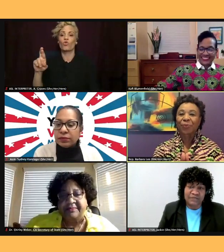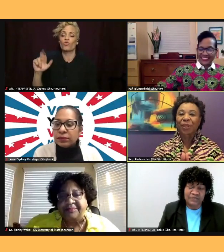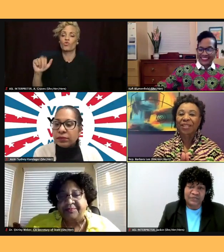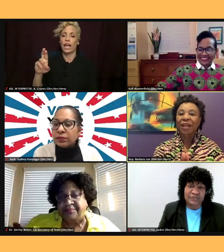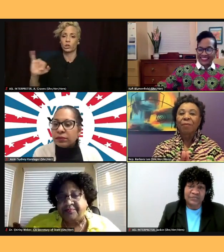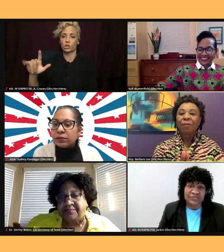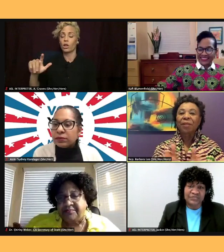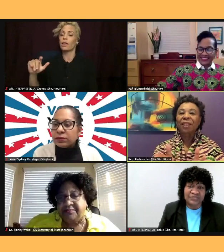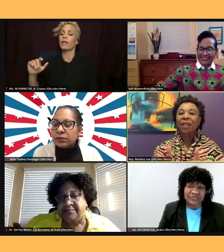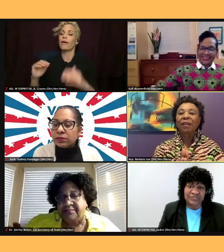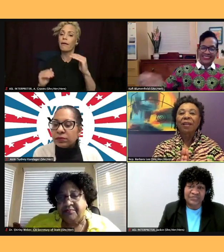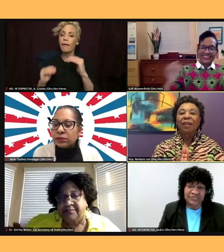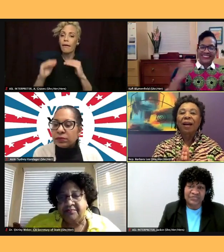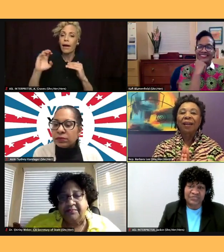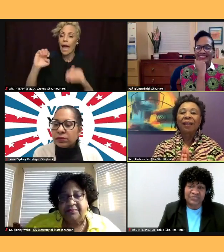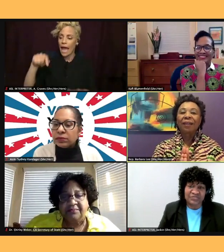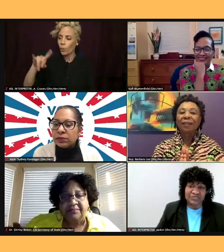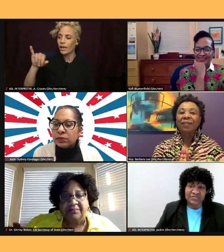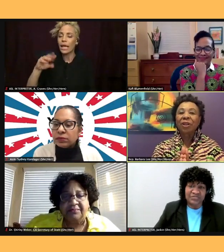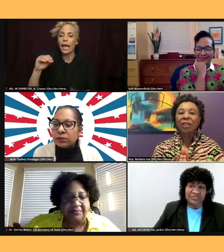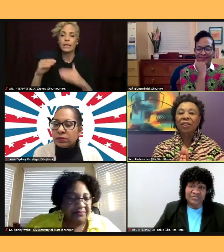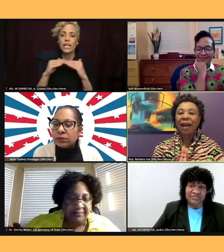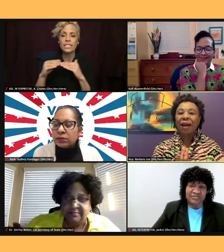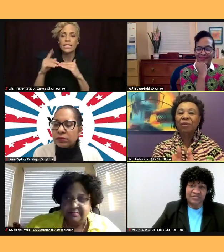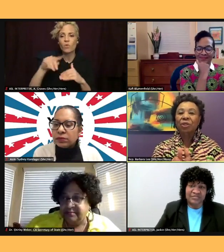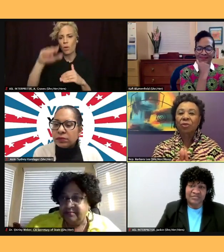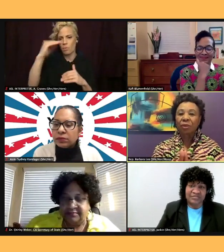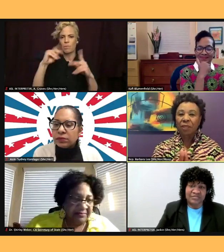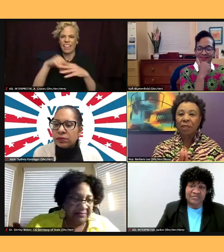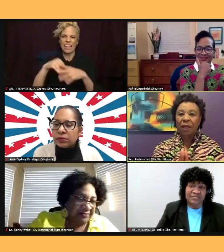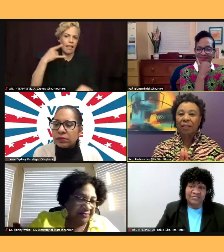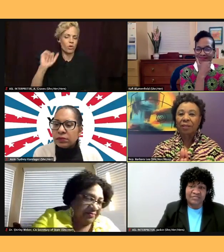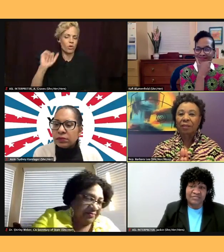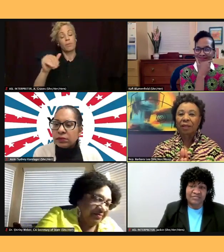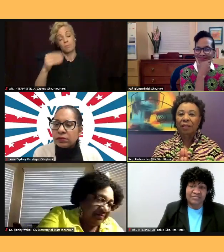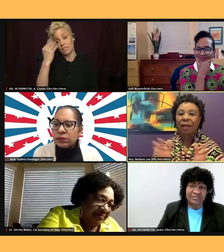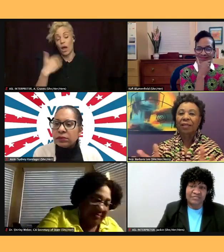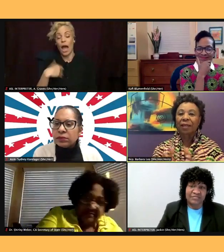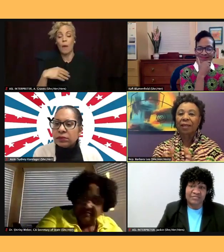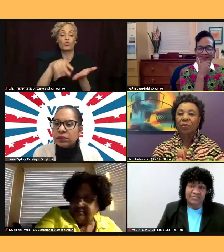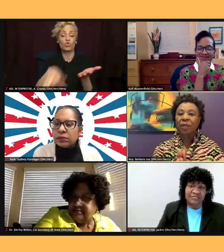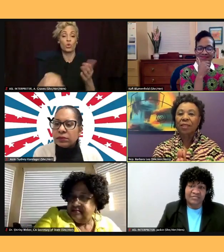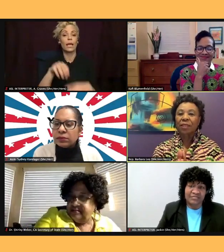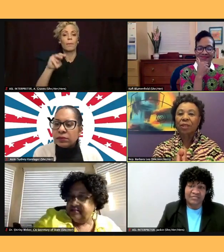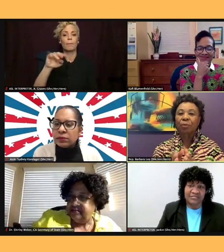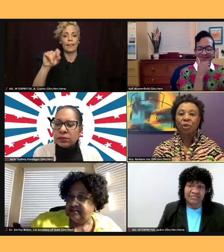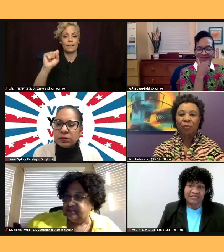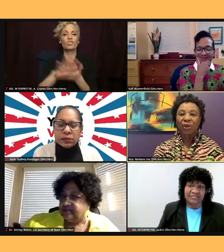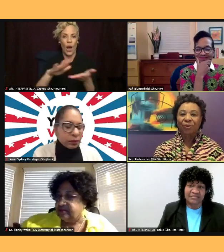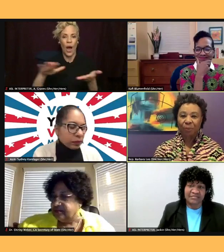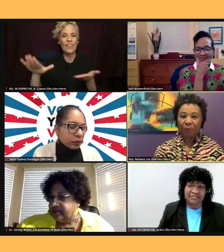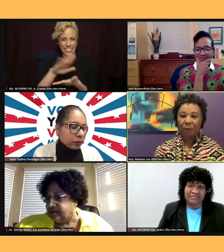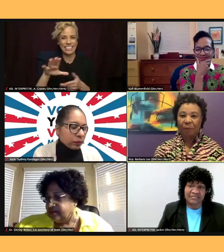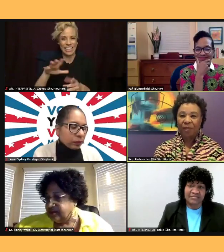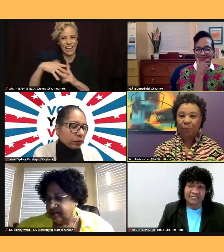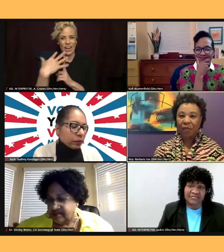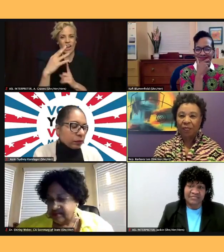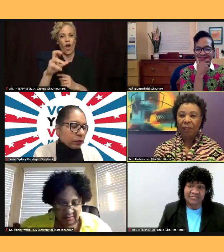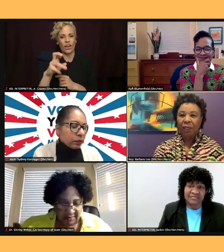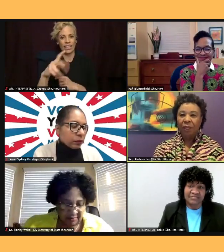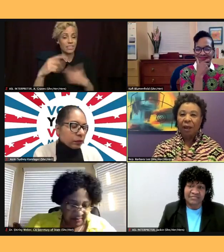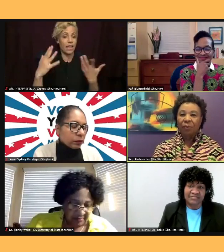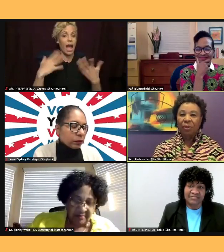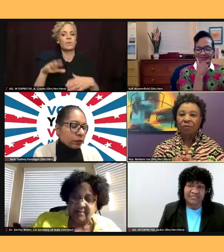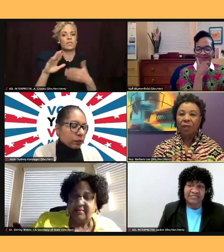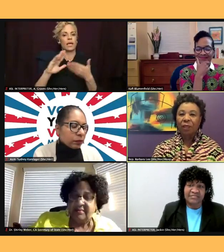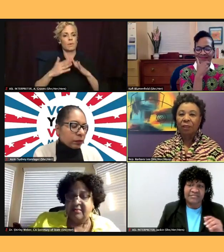But let me tell you, I was a student at Mills College. The context was I was a community worker with the Black Panther Party. I was very